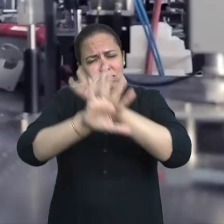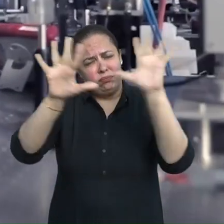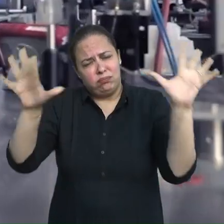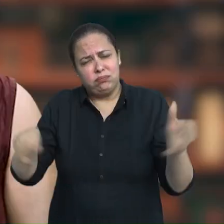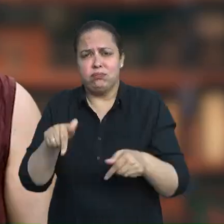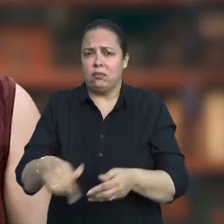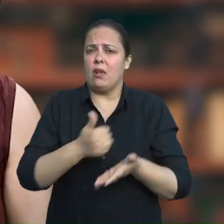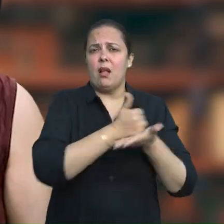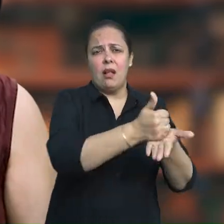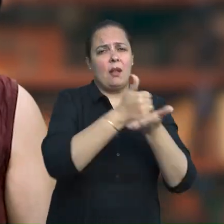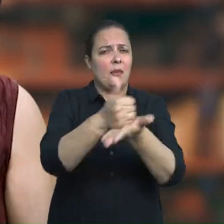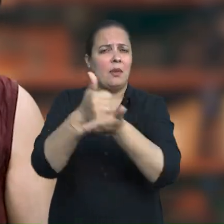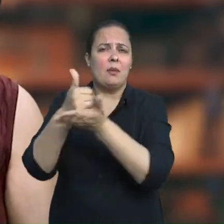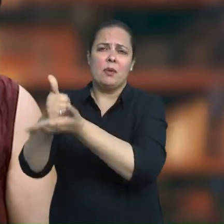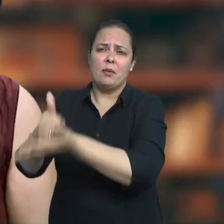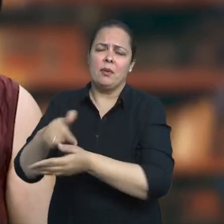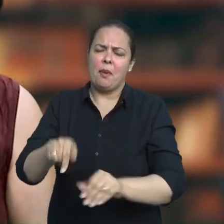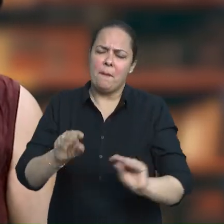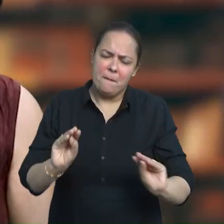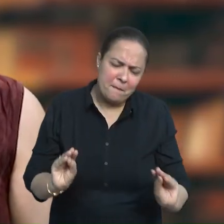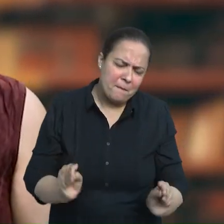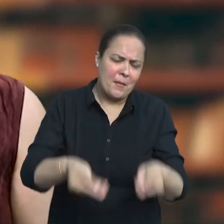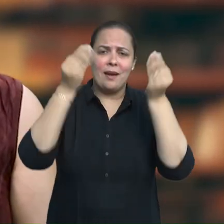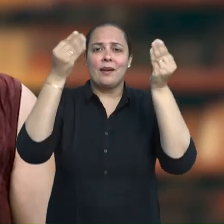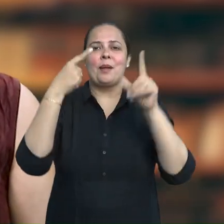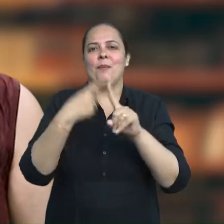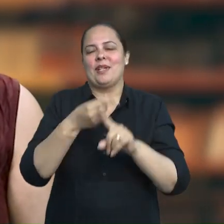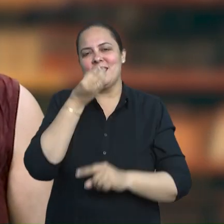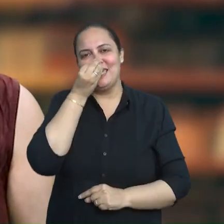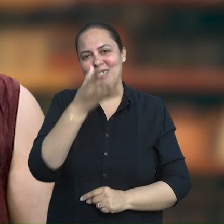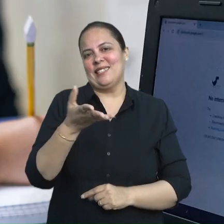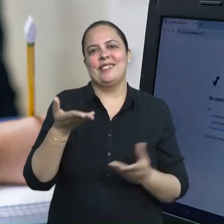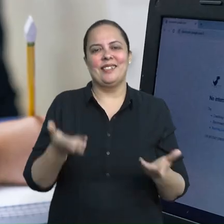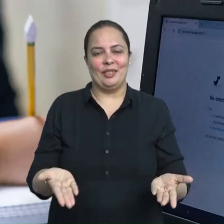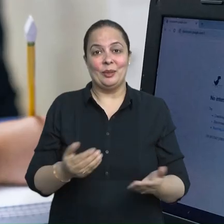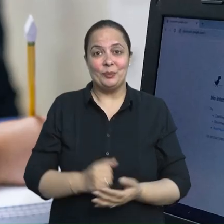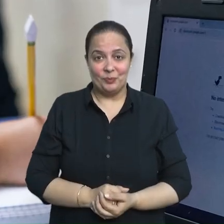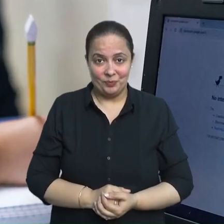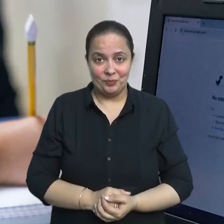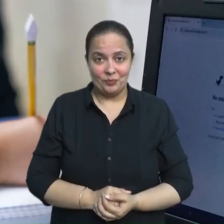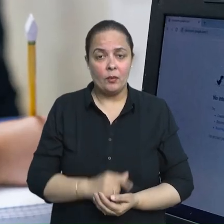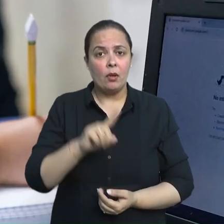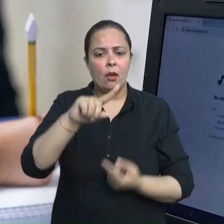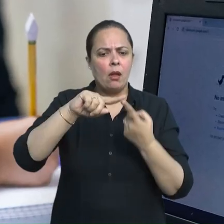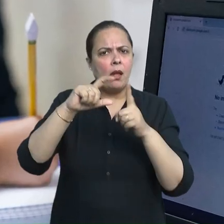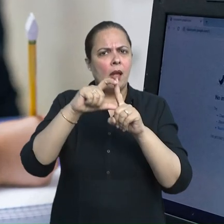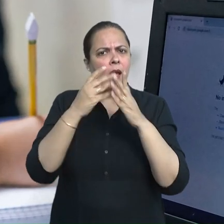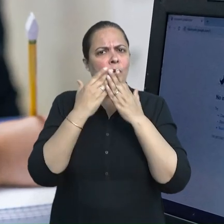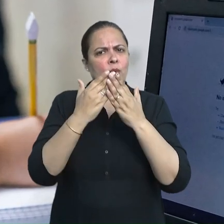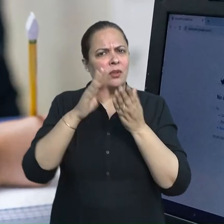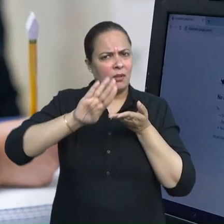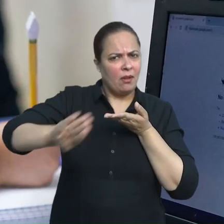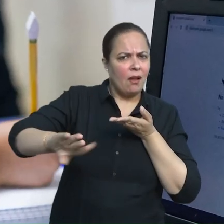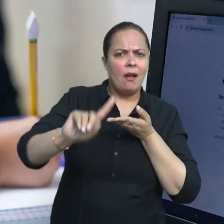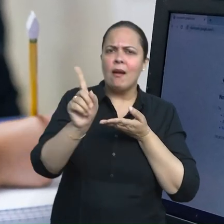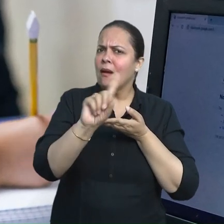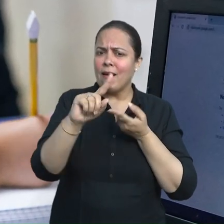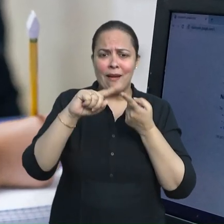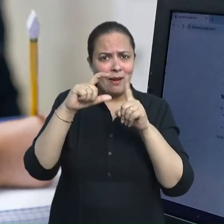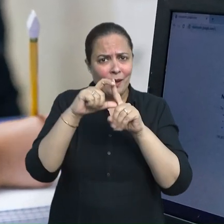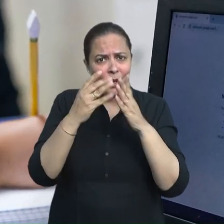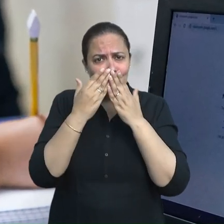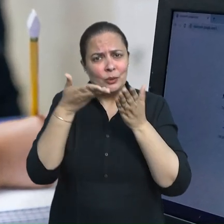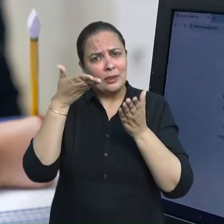sectors, making our lives easier and more efficient. The field of education too has experienced a